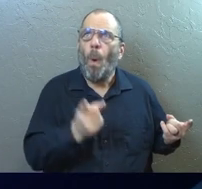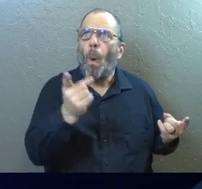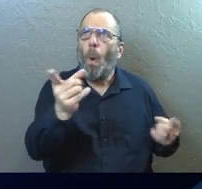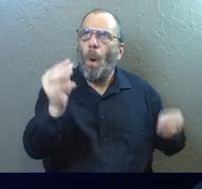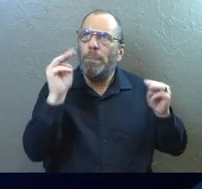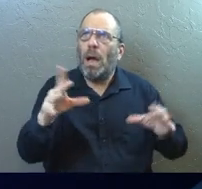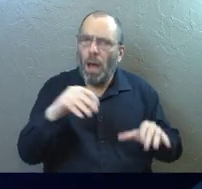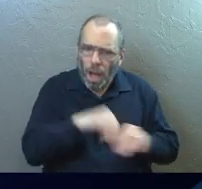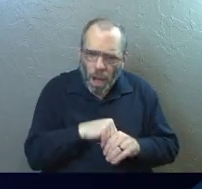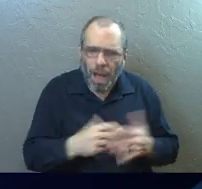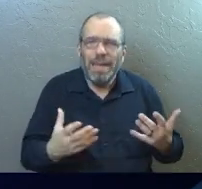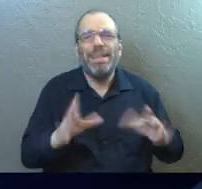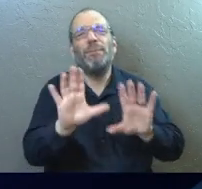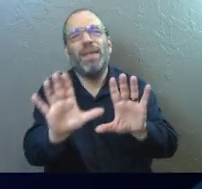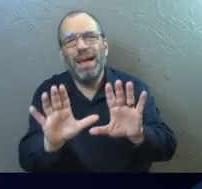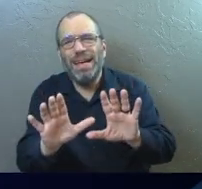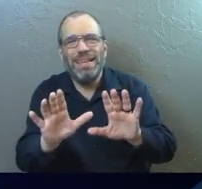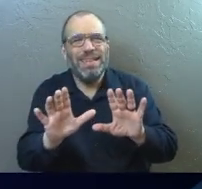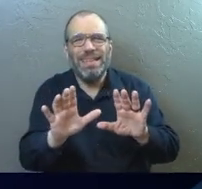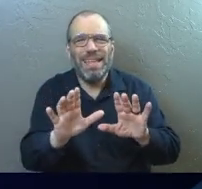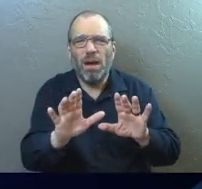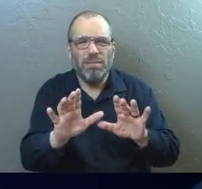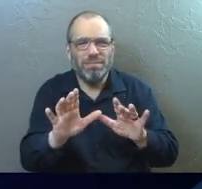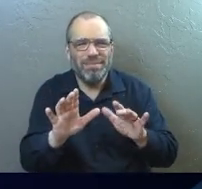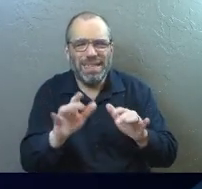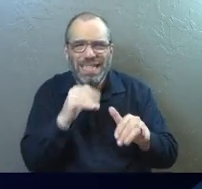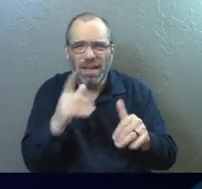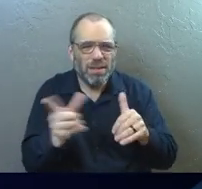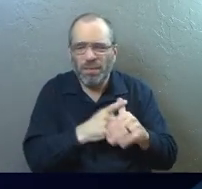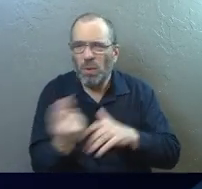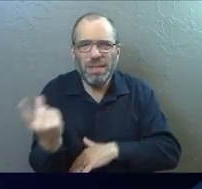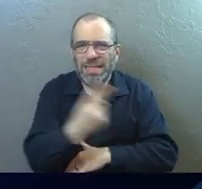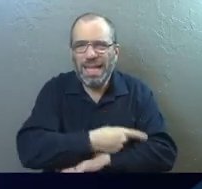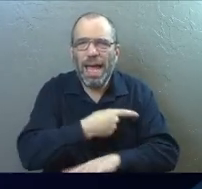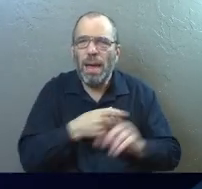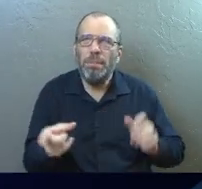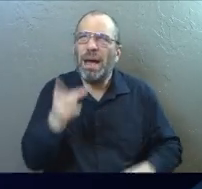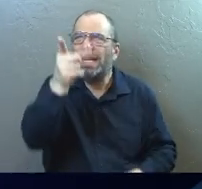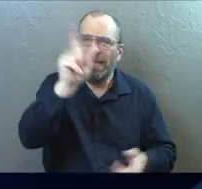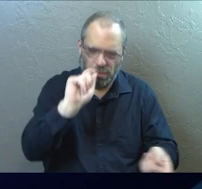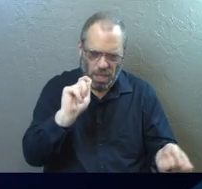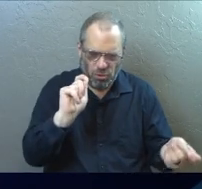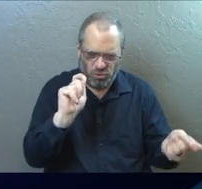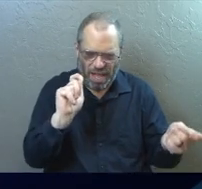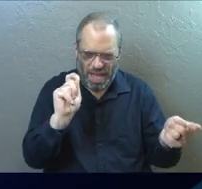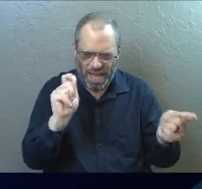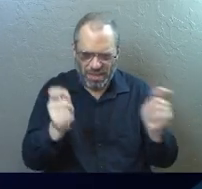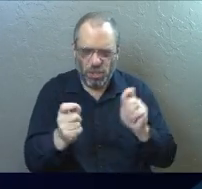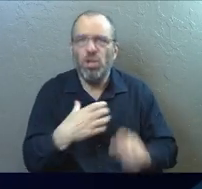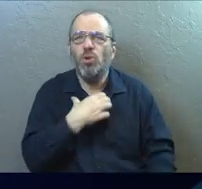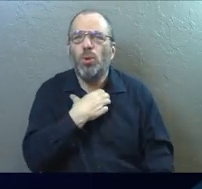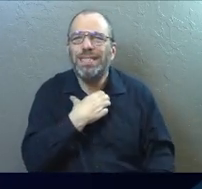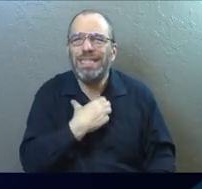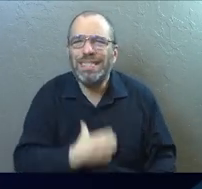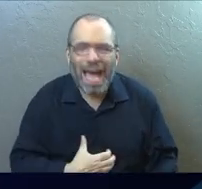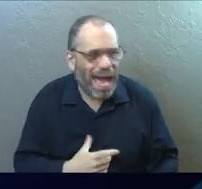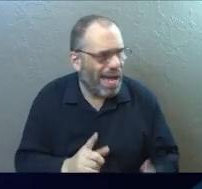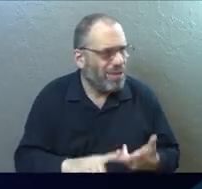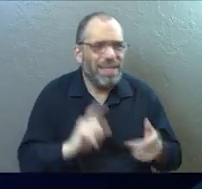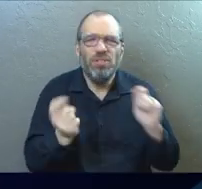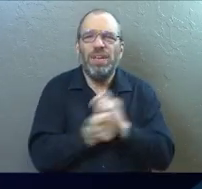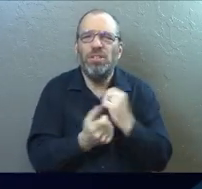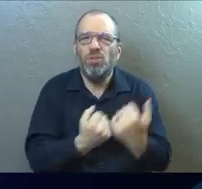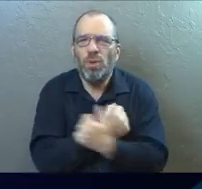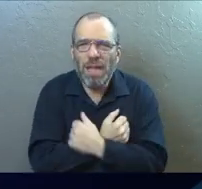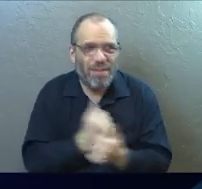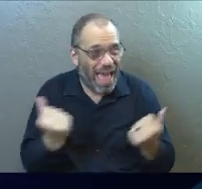done the miracle in me, and I'm not saying it's all day one, but he changes your affections. He changes your